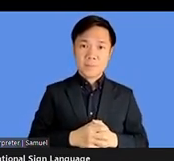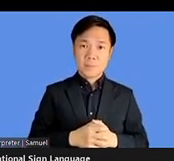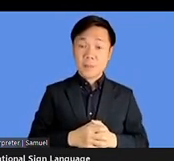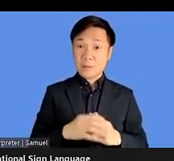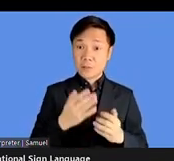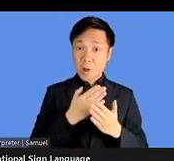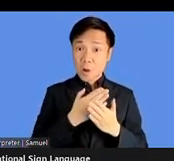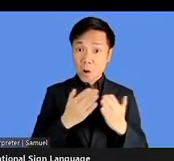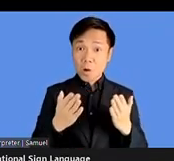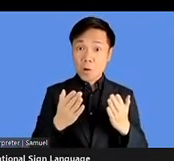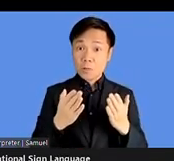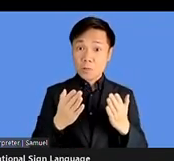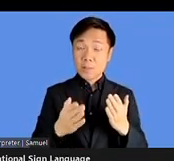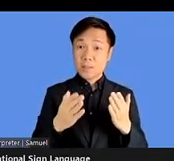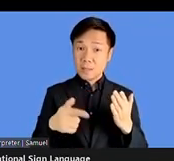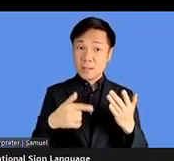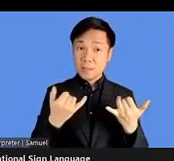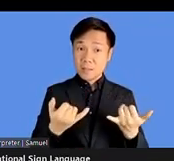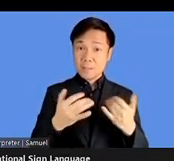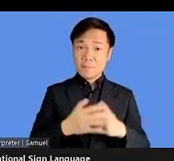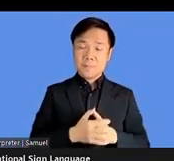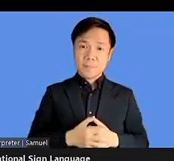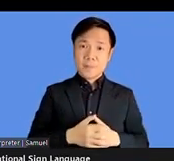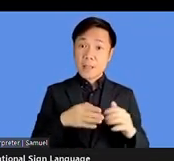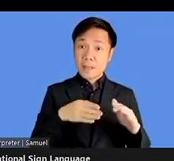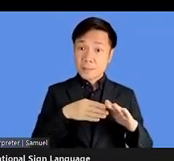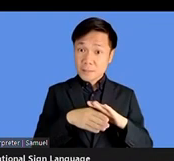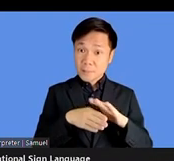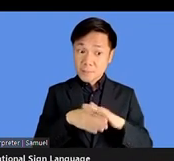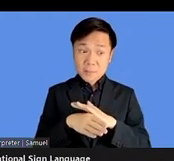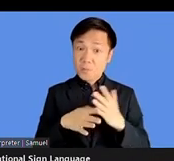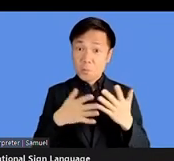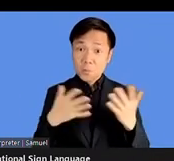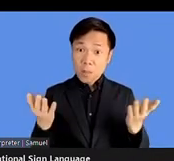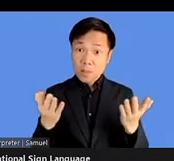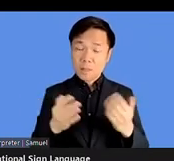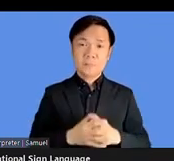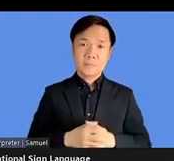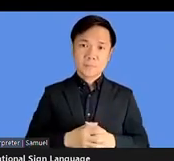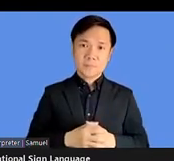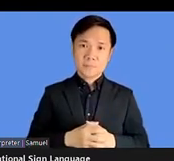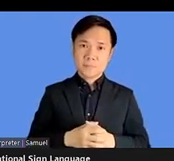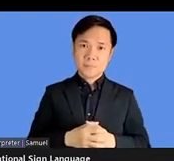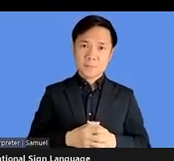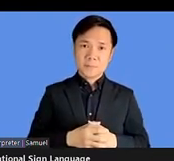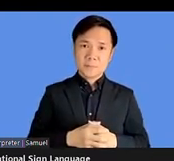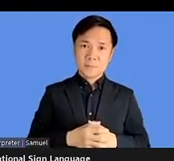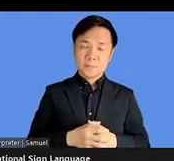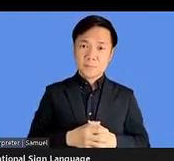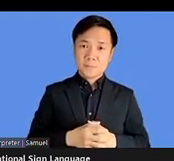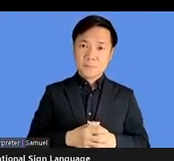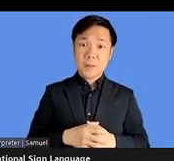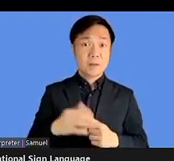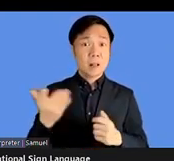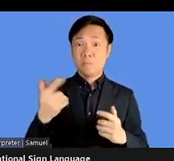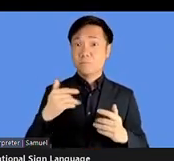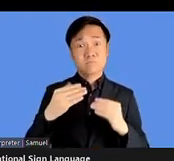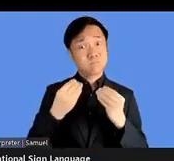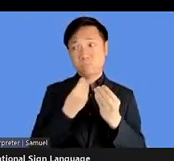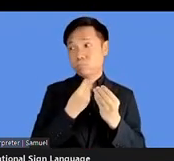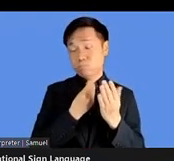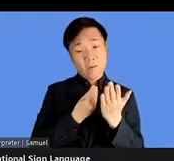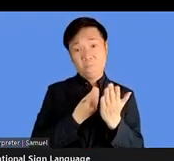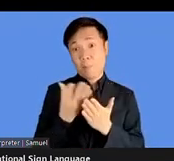key elements of, of what cognitive accessibility is about is for example, being, uh, overwhelmed by too much information.